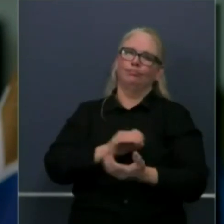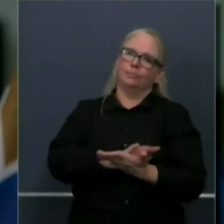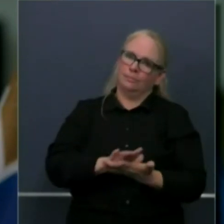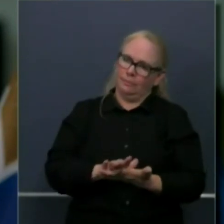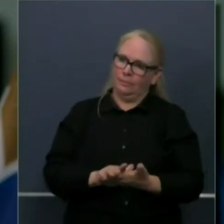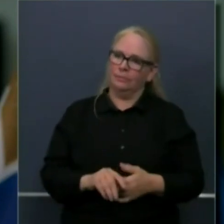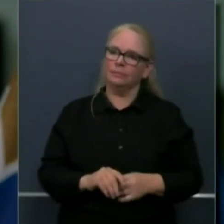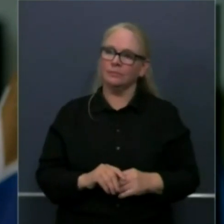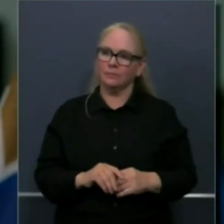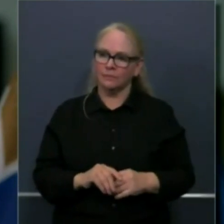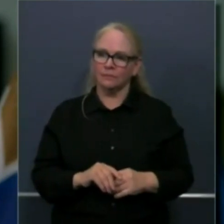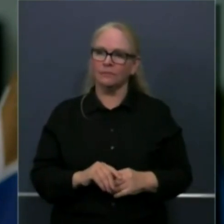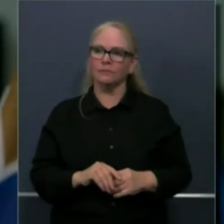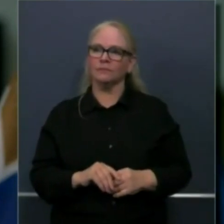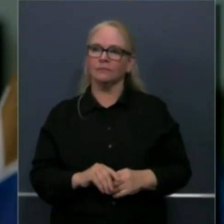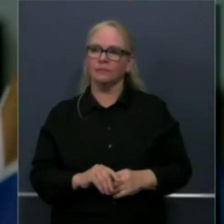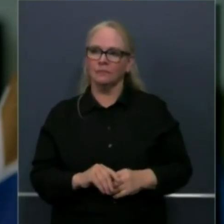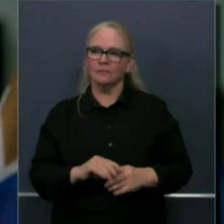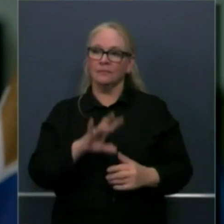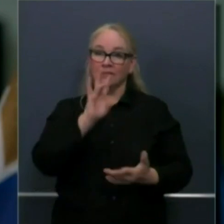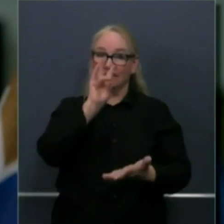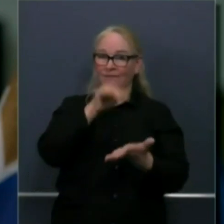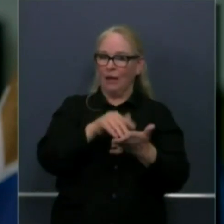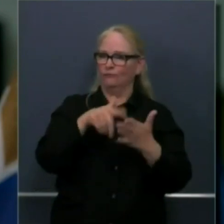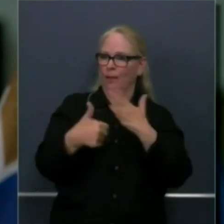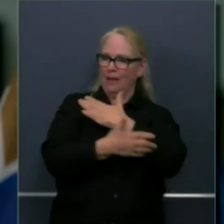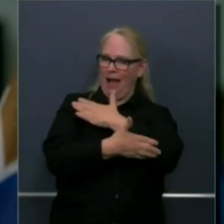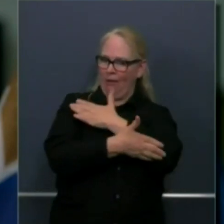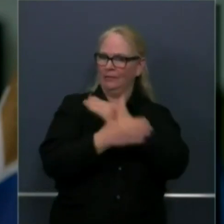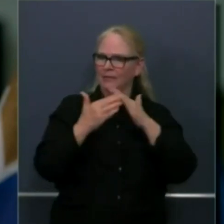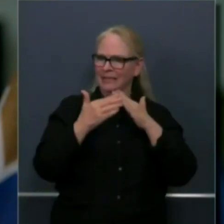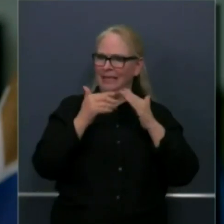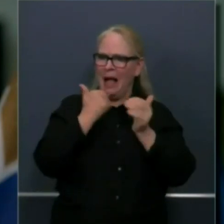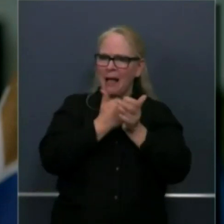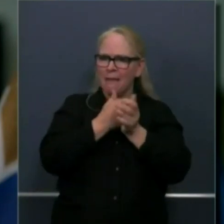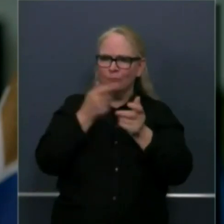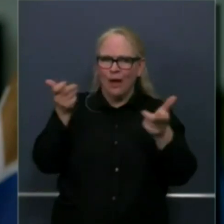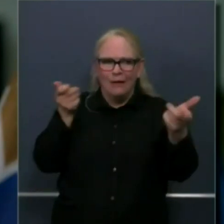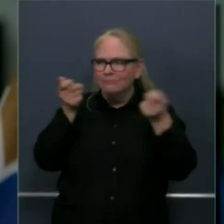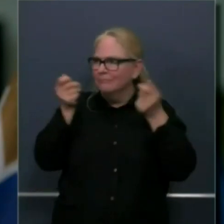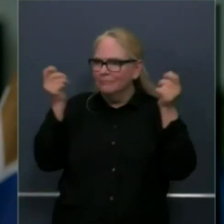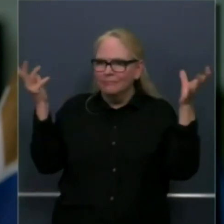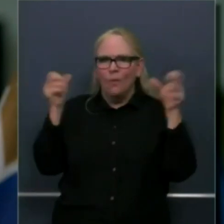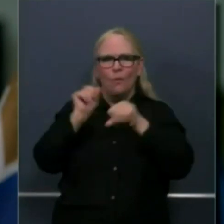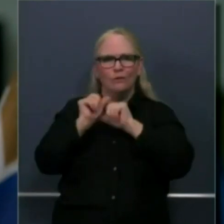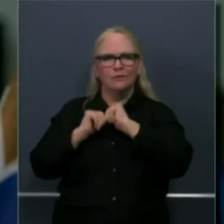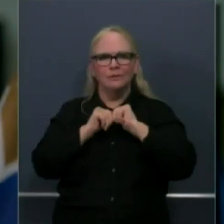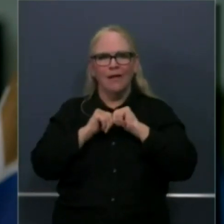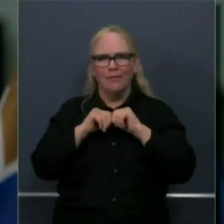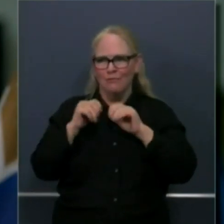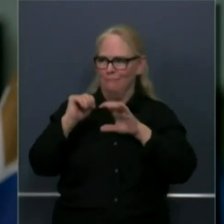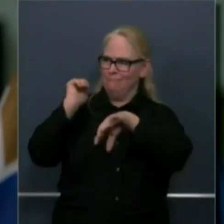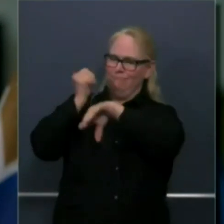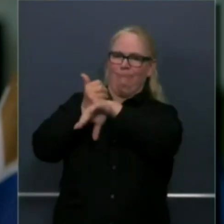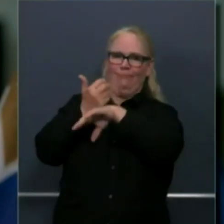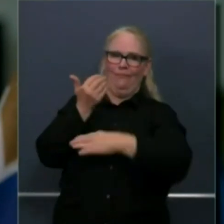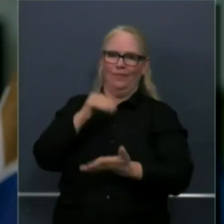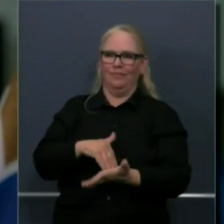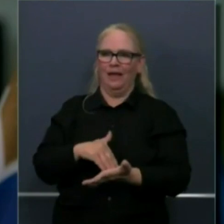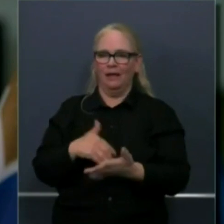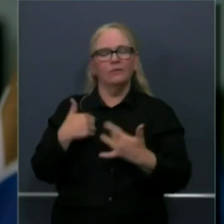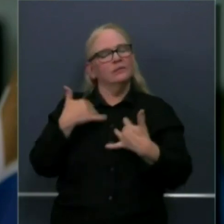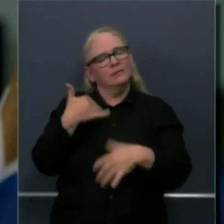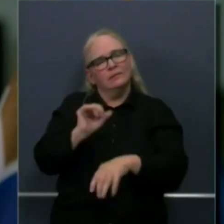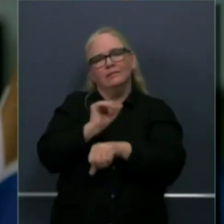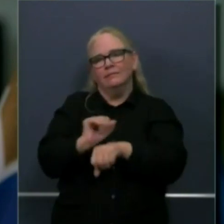been able in the city level to bring into those rooms hundreds more every single day uh we're working with the cities and counties there's still challenges